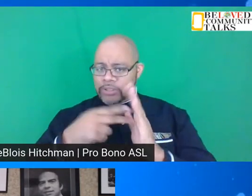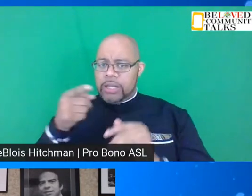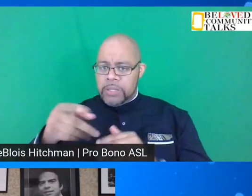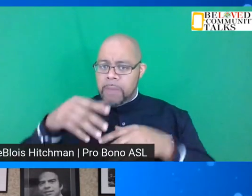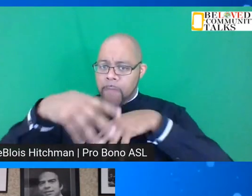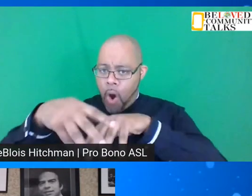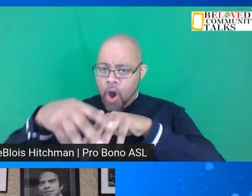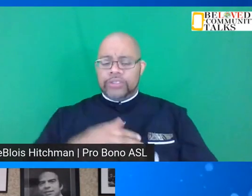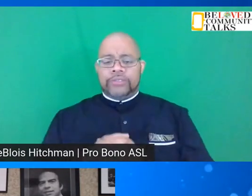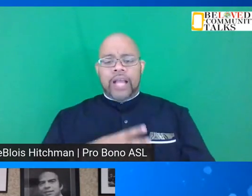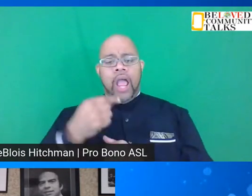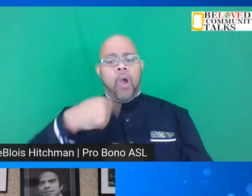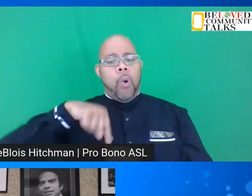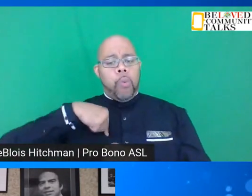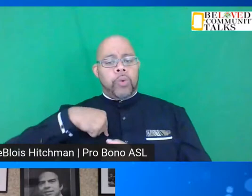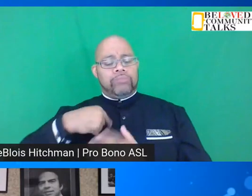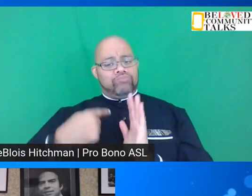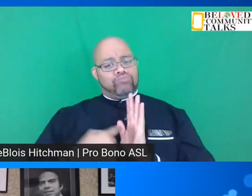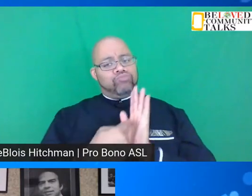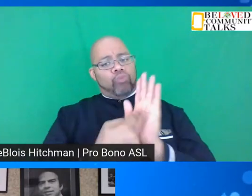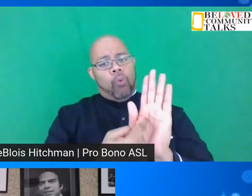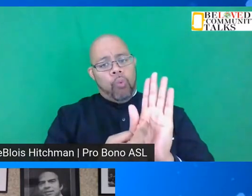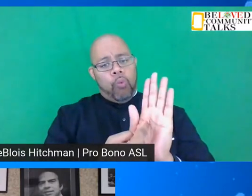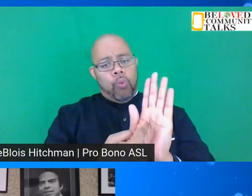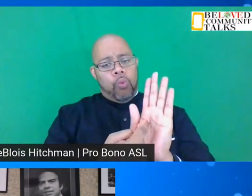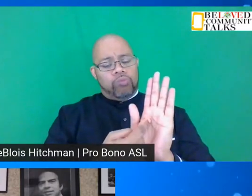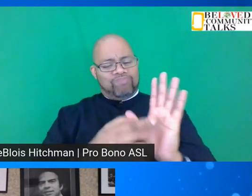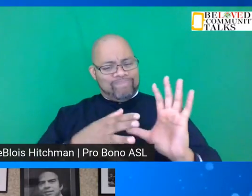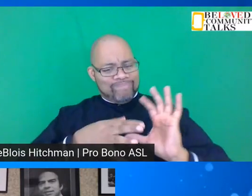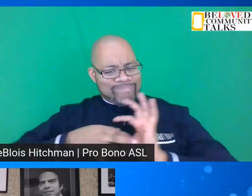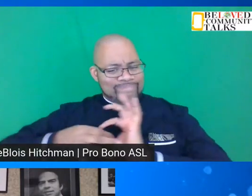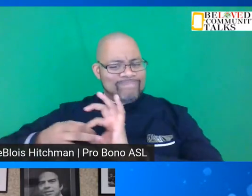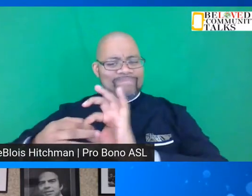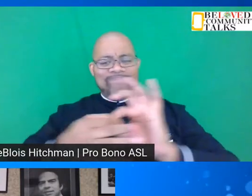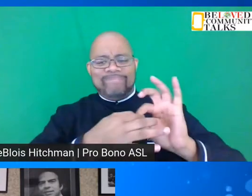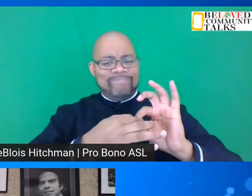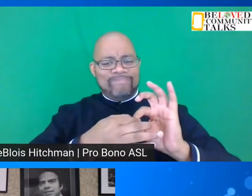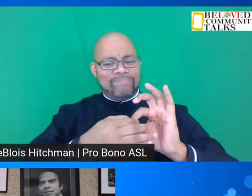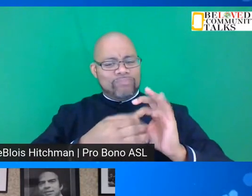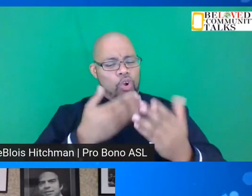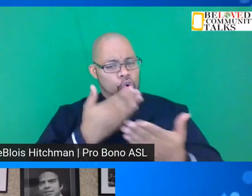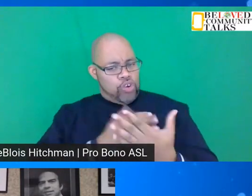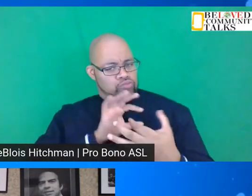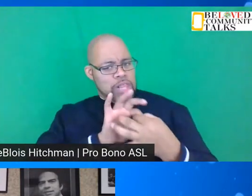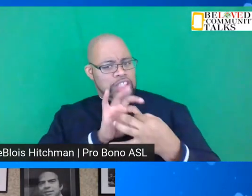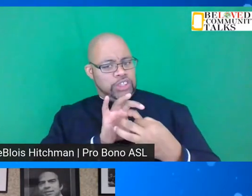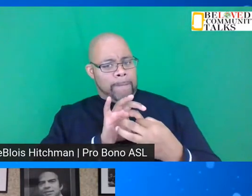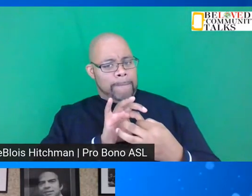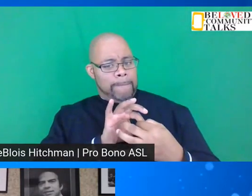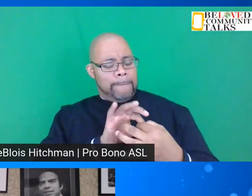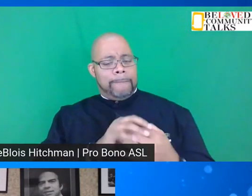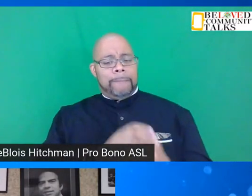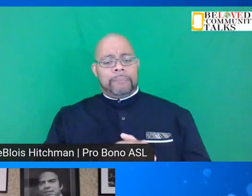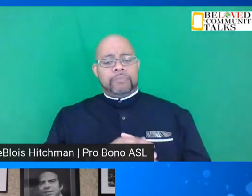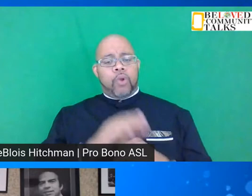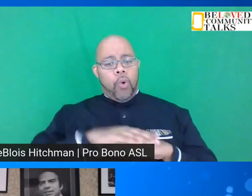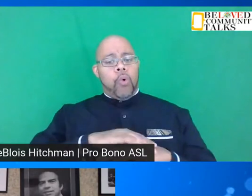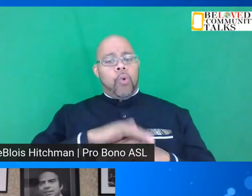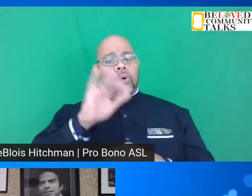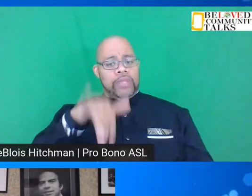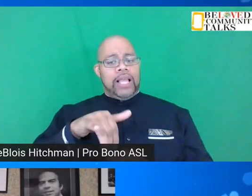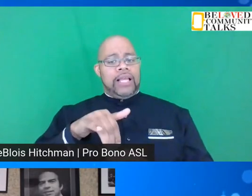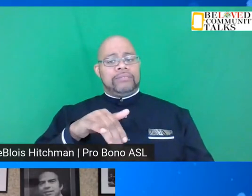and we presented a coalition of goodwill on the steps